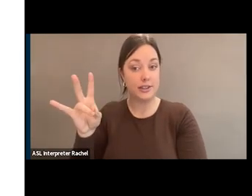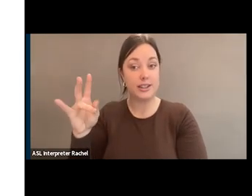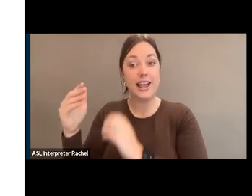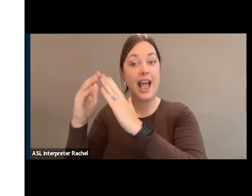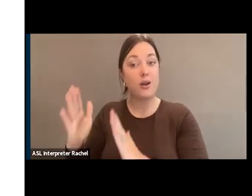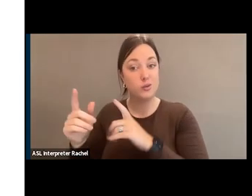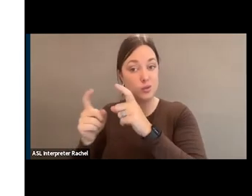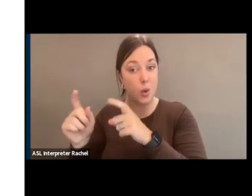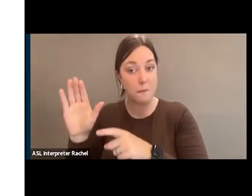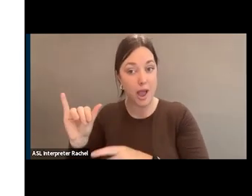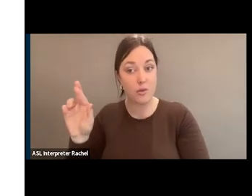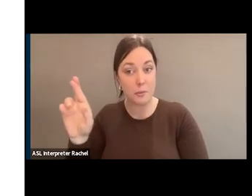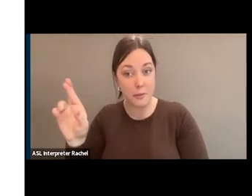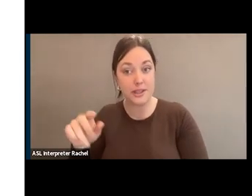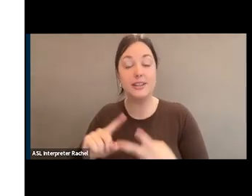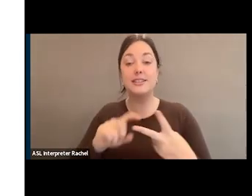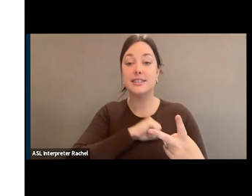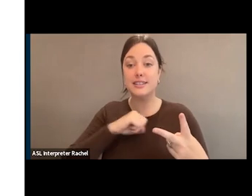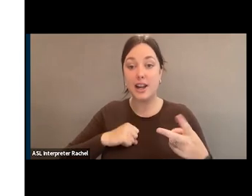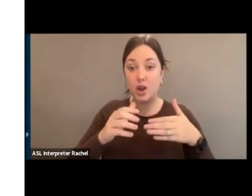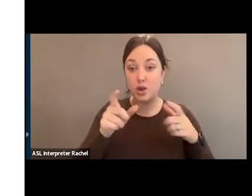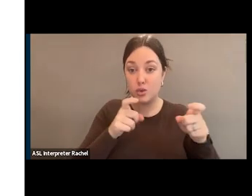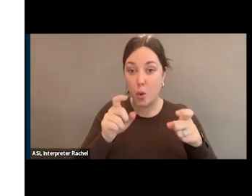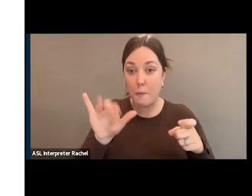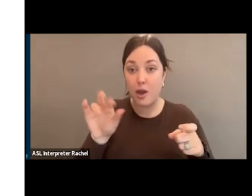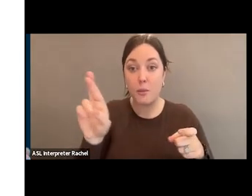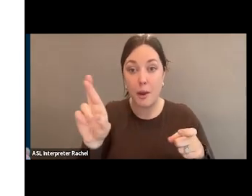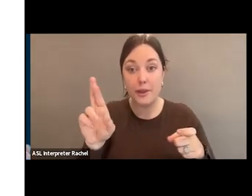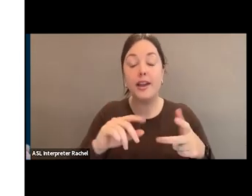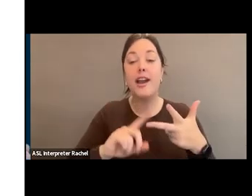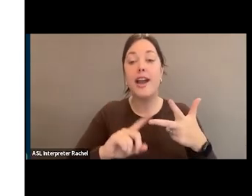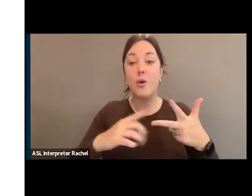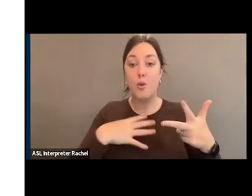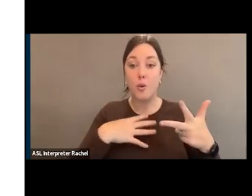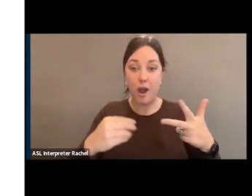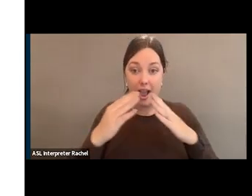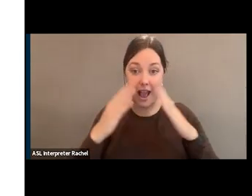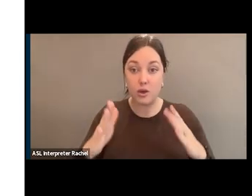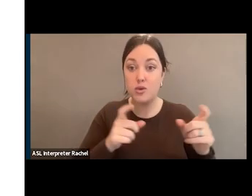Republicans, the Senate was controlled by Republicans, and the White House was controlled by